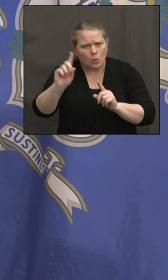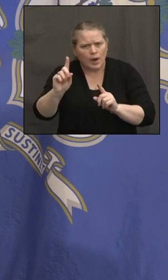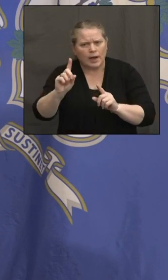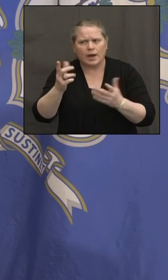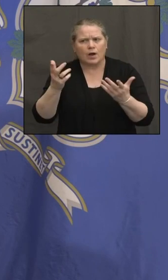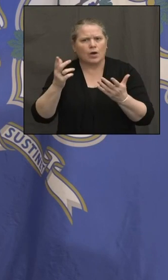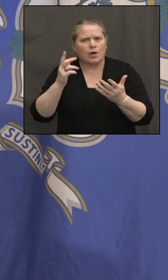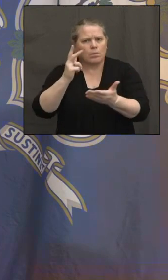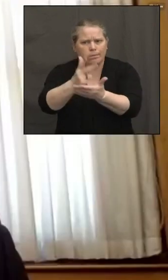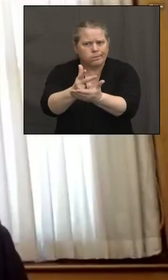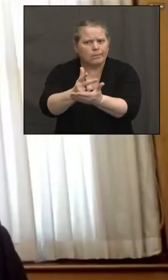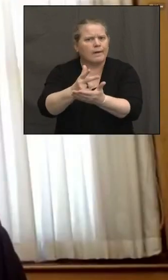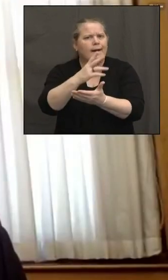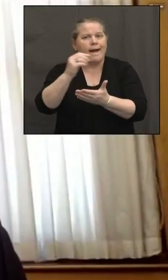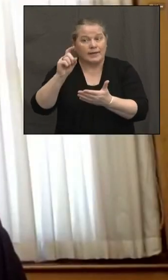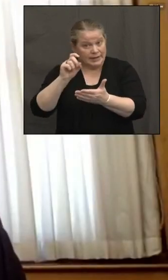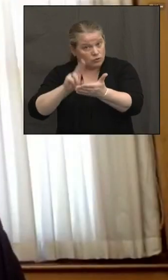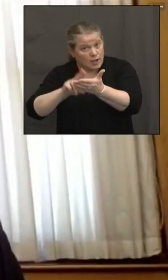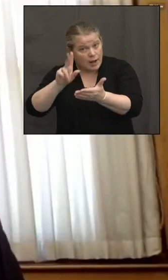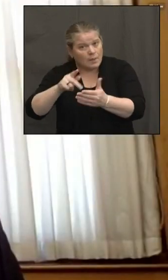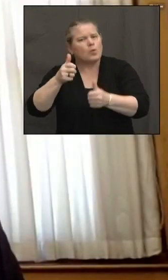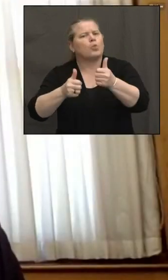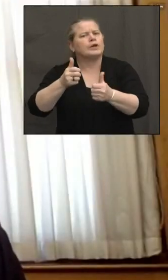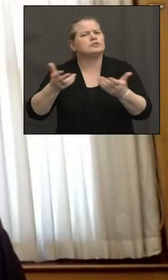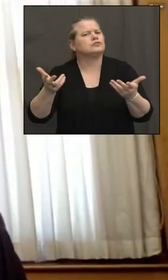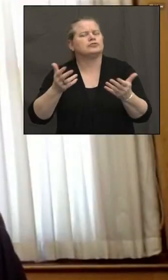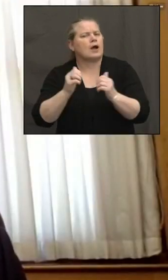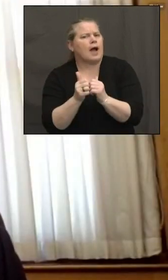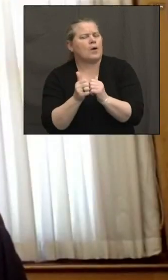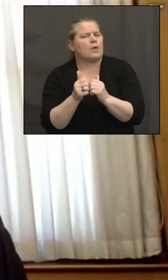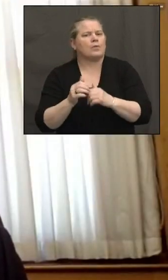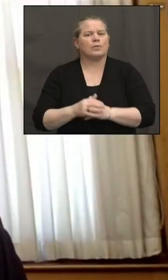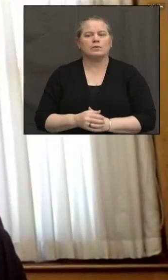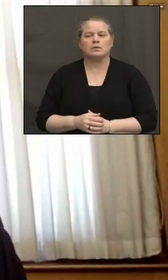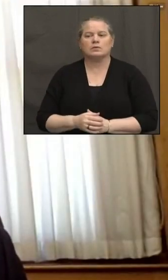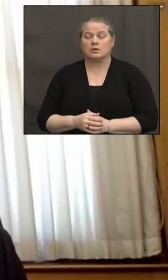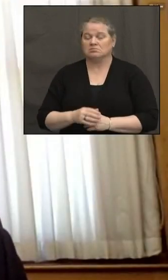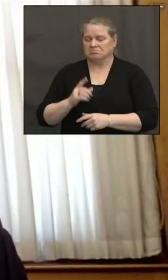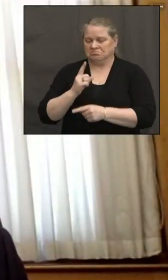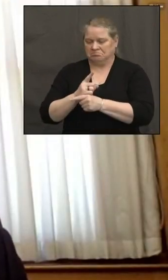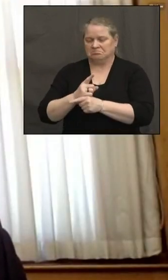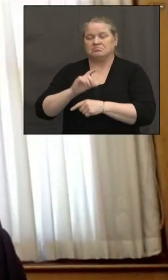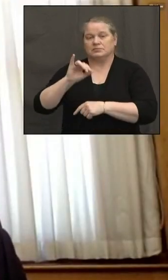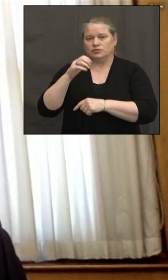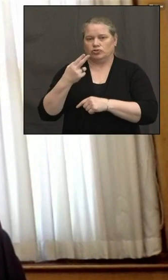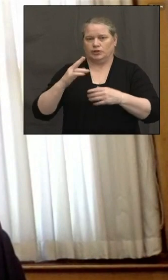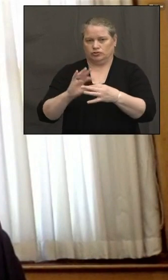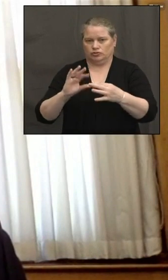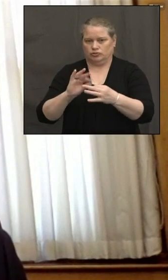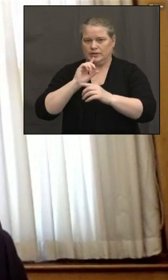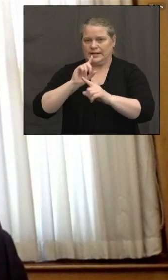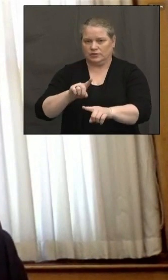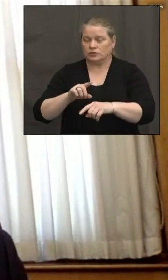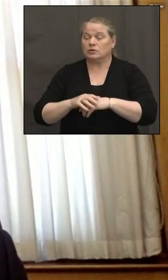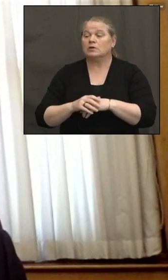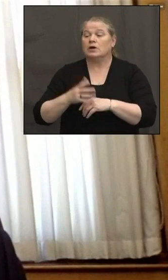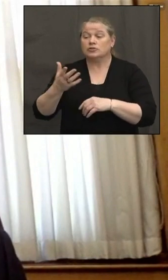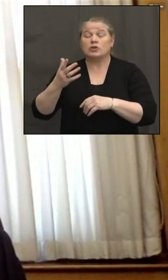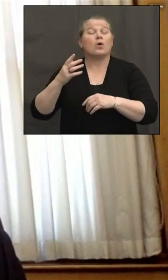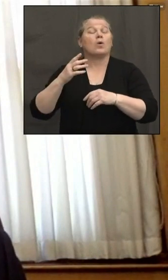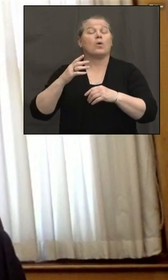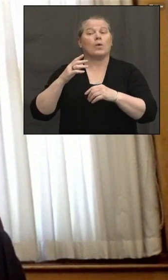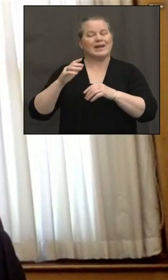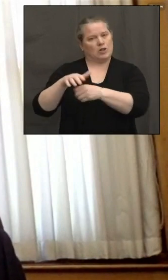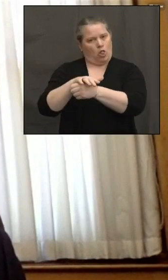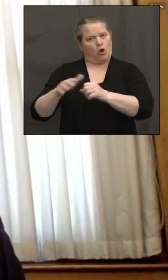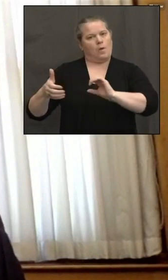Sure. So again, this is all in local partnerships. So the way this will frequently work will be, you know, a church, for example,